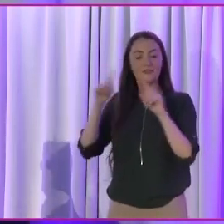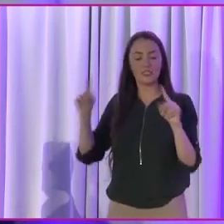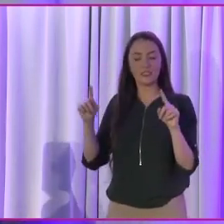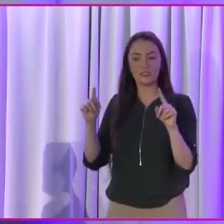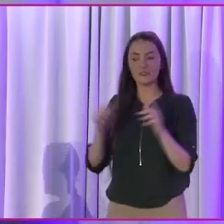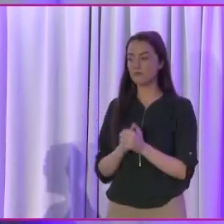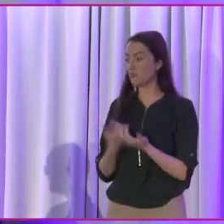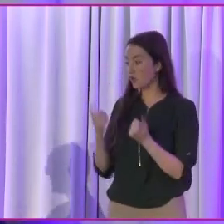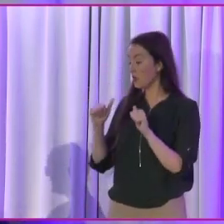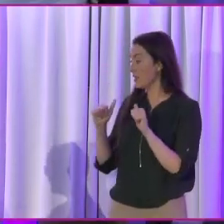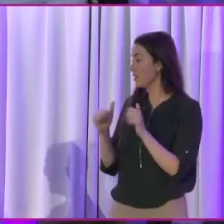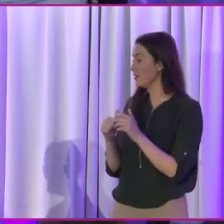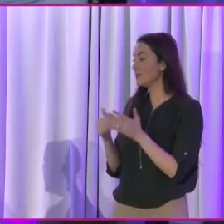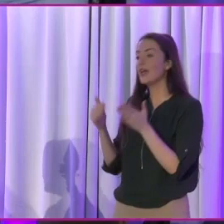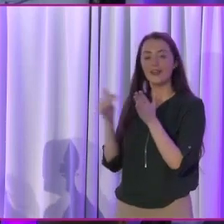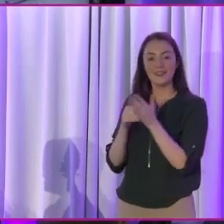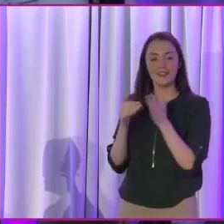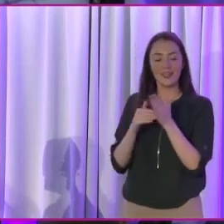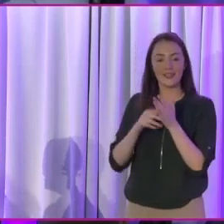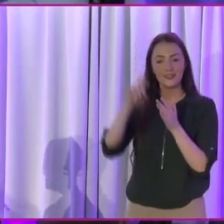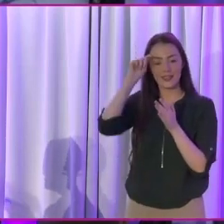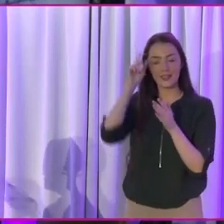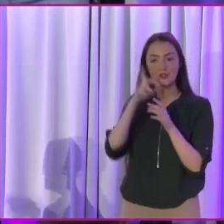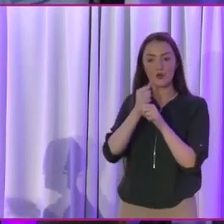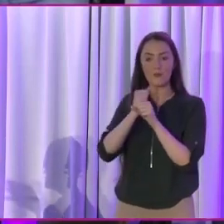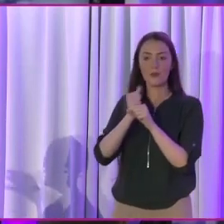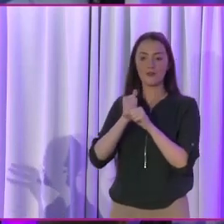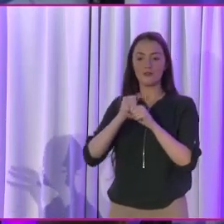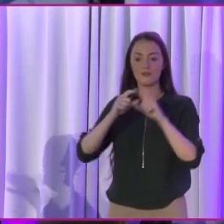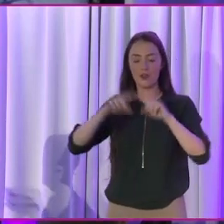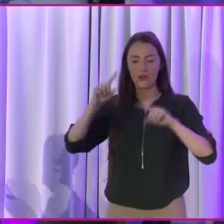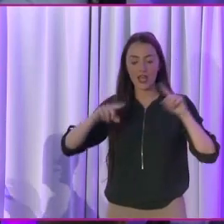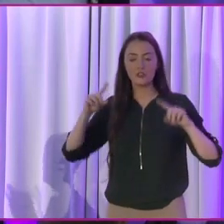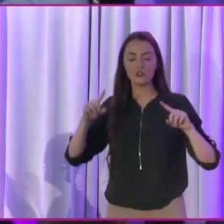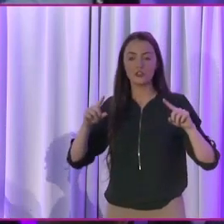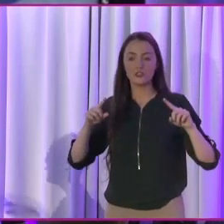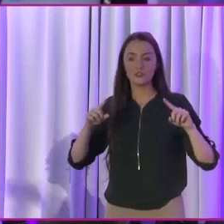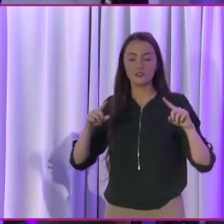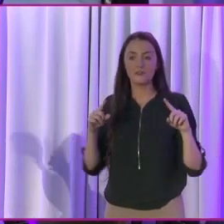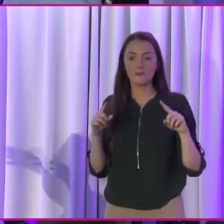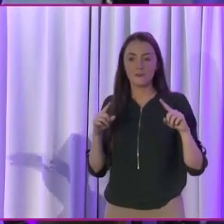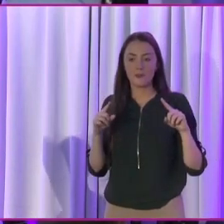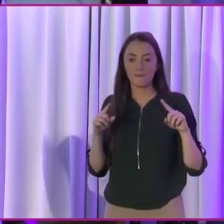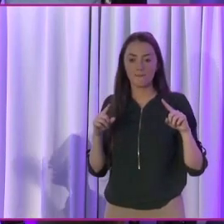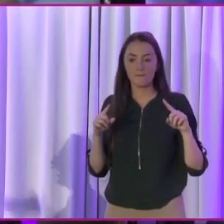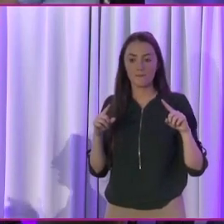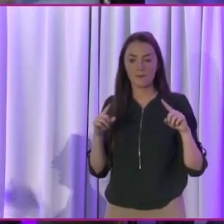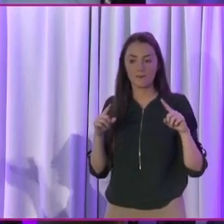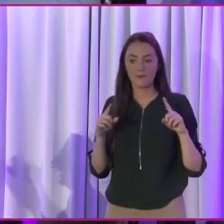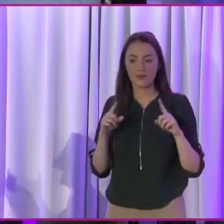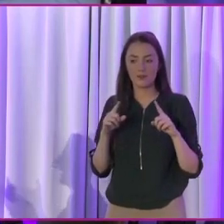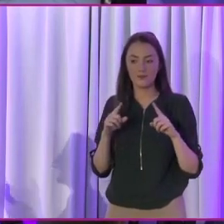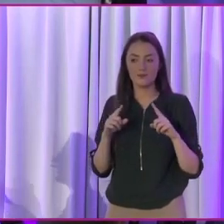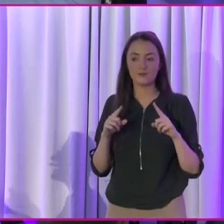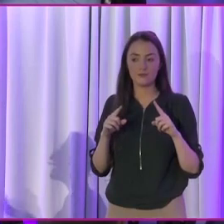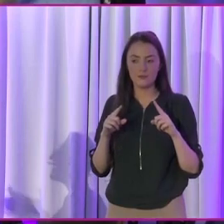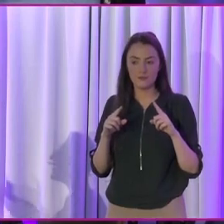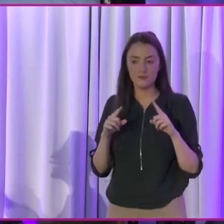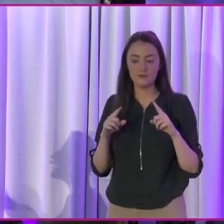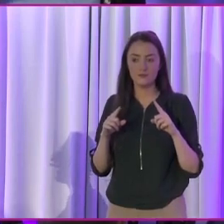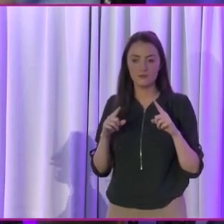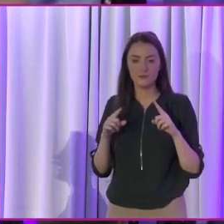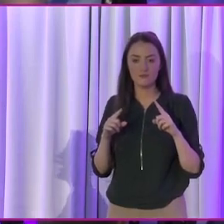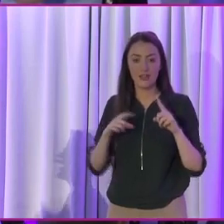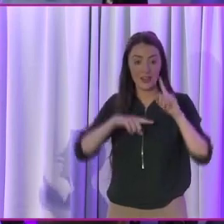Yeah, and I think the dynamics, it's interesting what you say about the dynamics of it, because it's otherwise, it's just, it's just tokenism, so you have to be careful about it, because otherwise